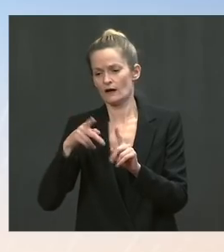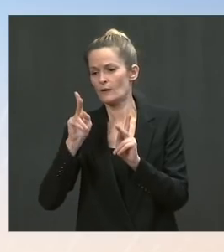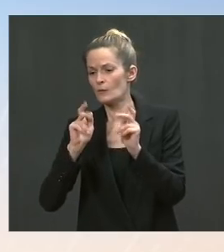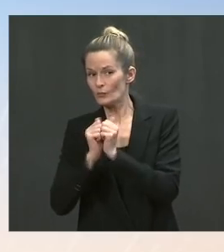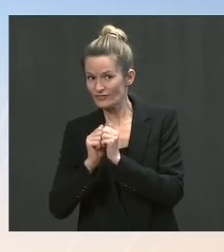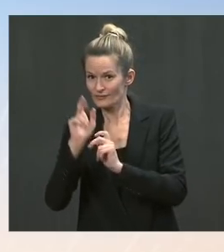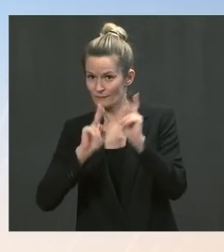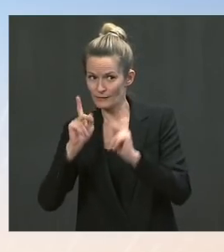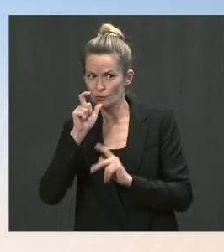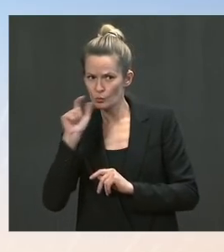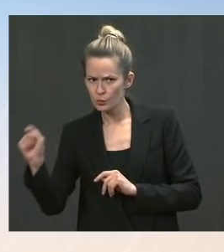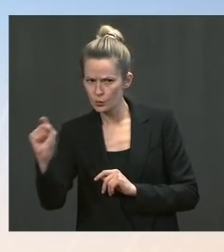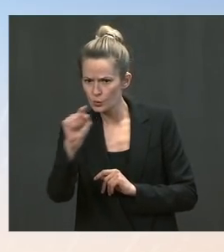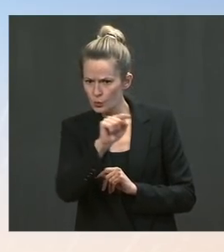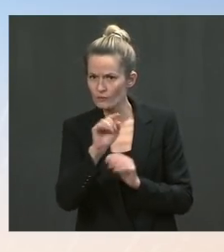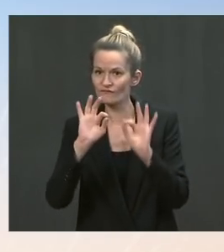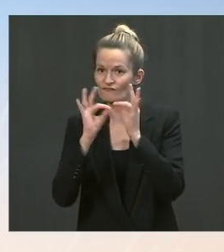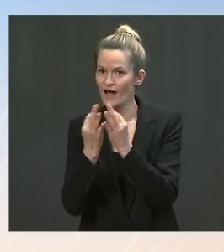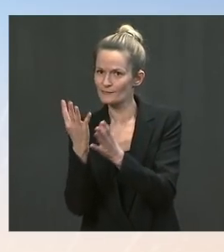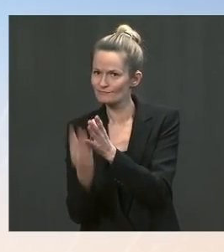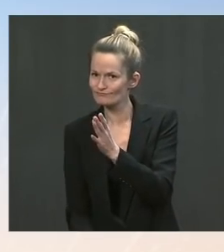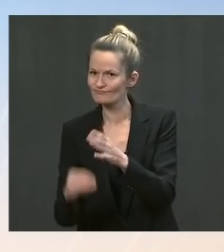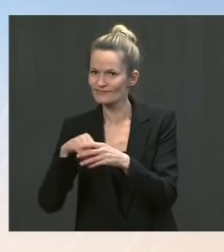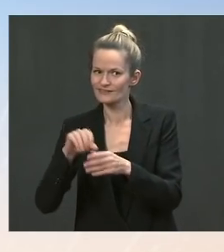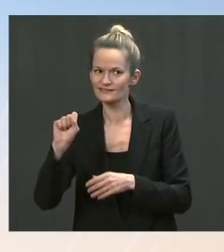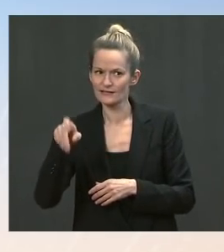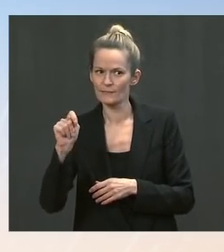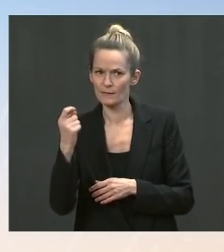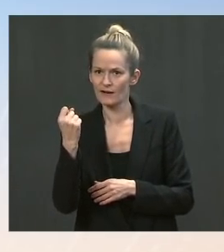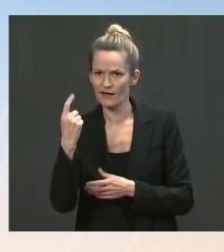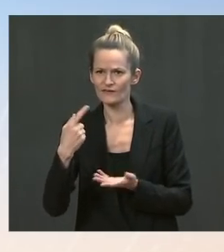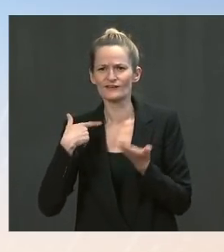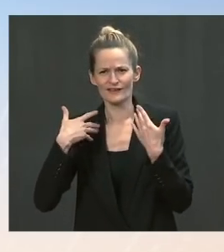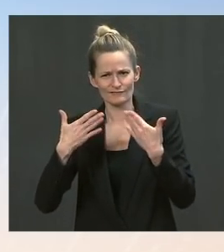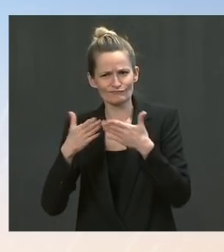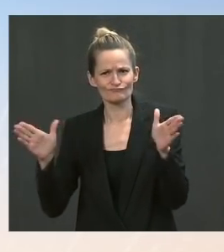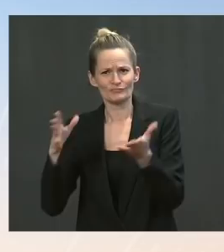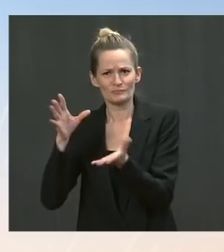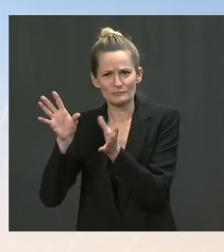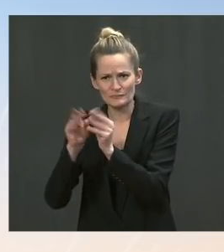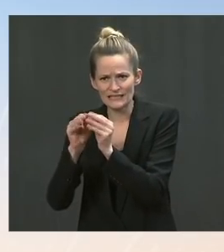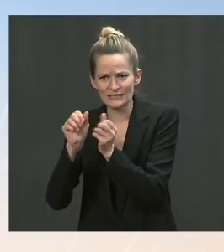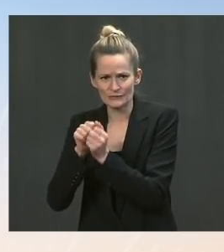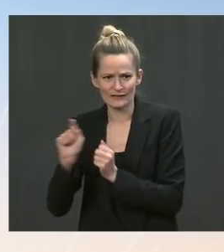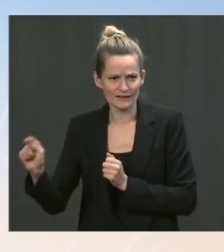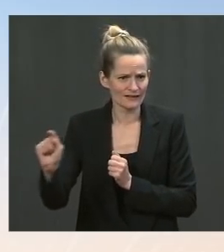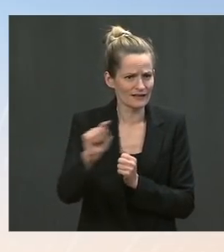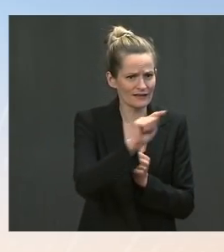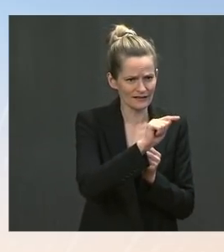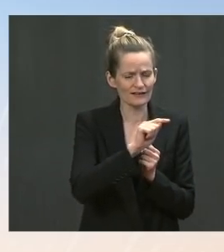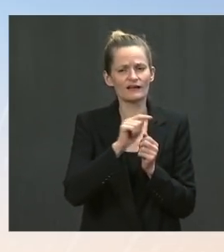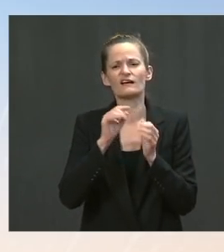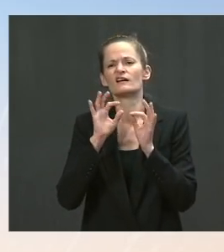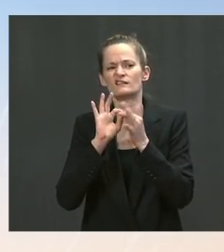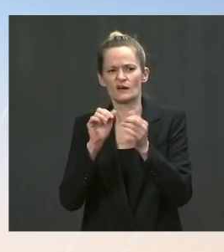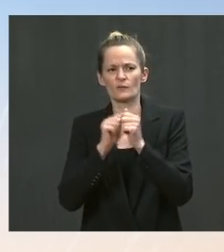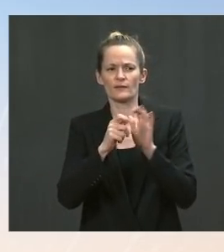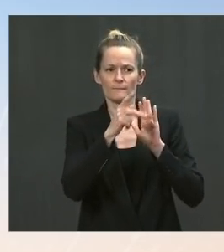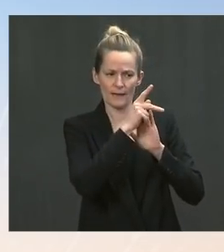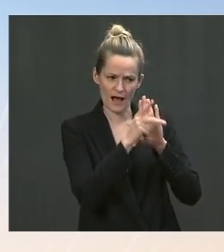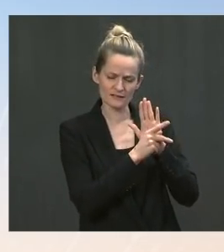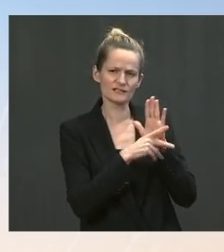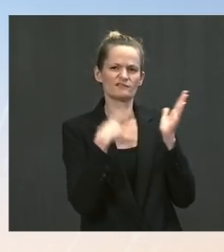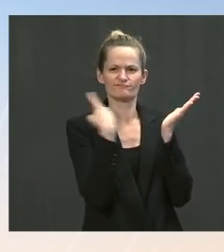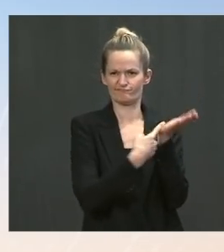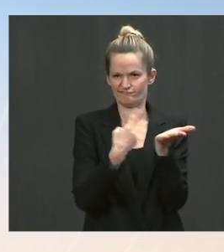document requests and to hear their thoughts on policy priorities. That will continue to be a priority. As a candidate, which you may be aware of,